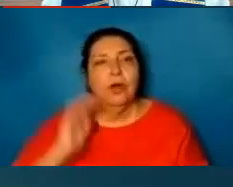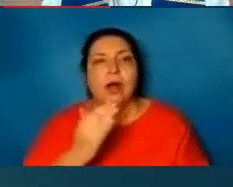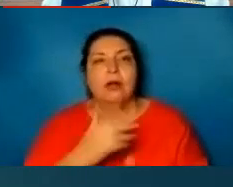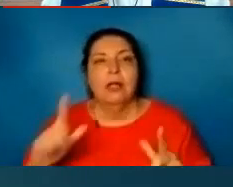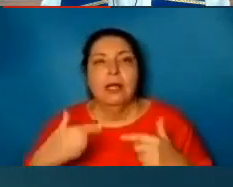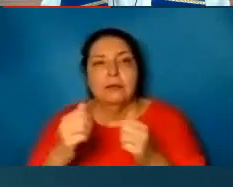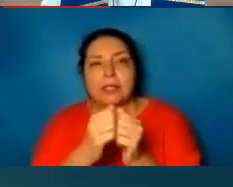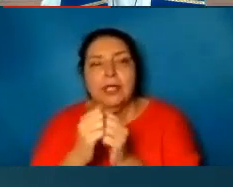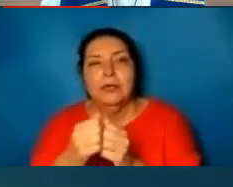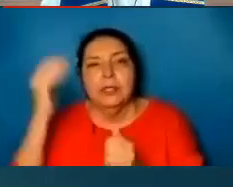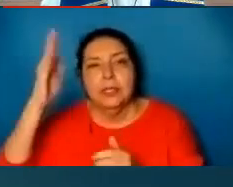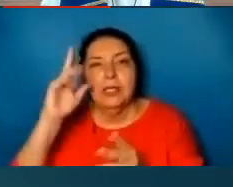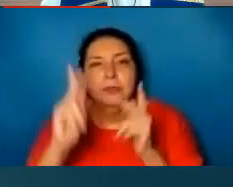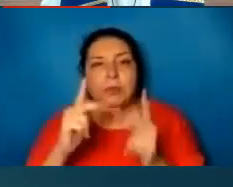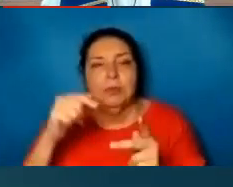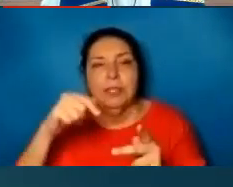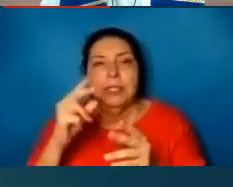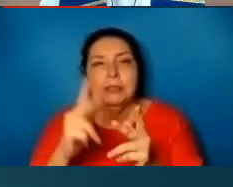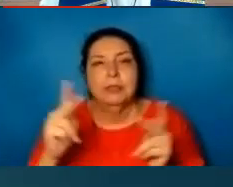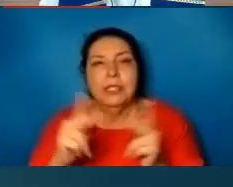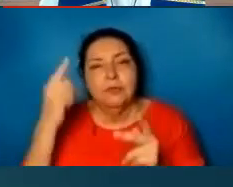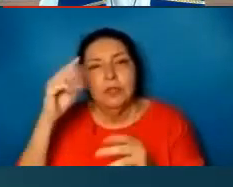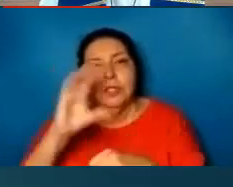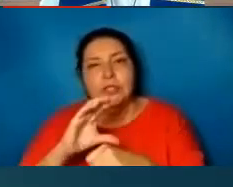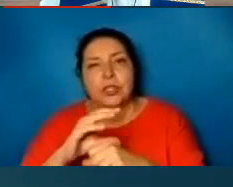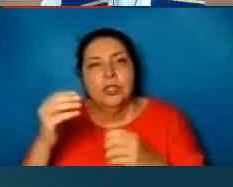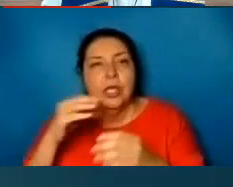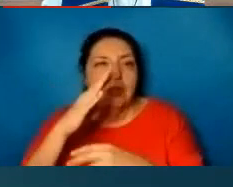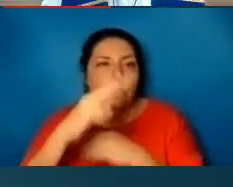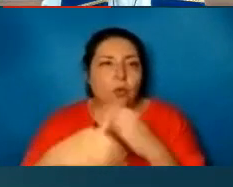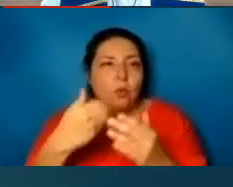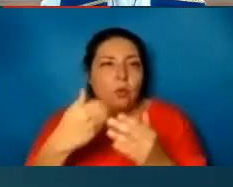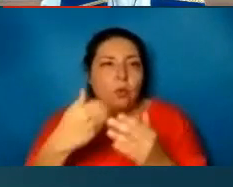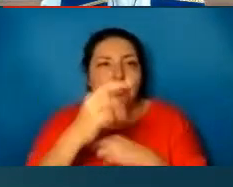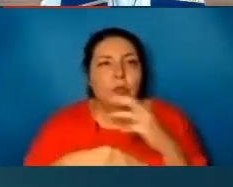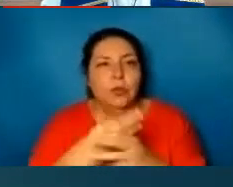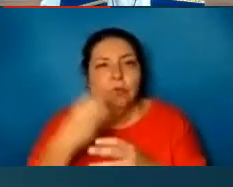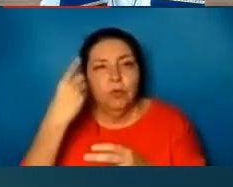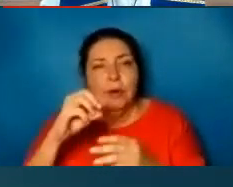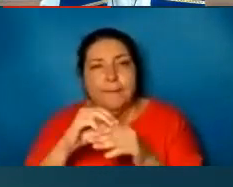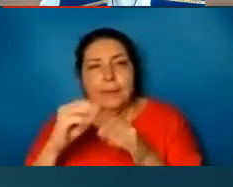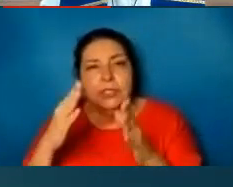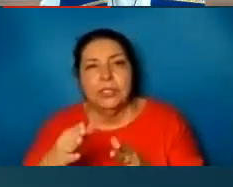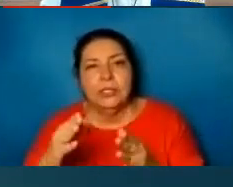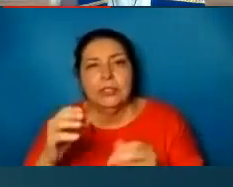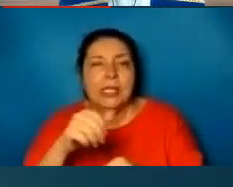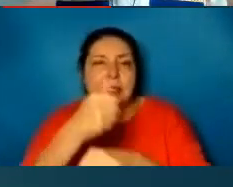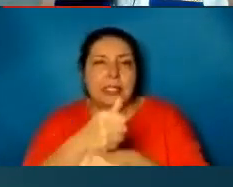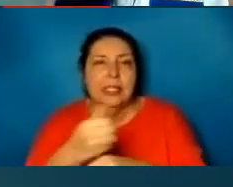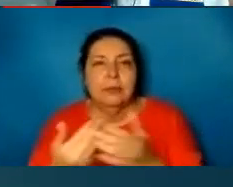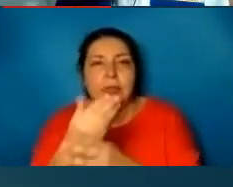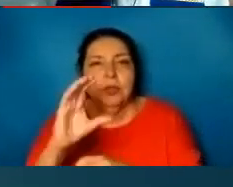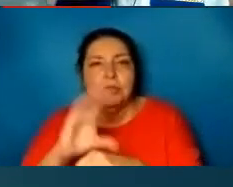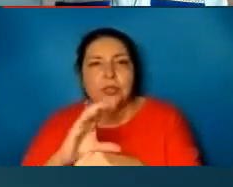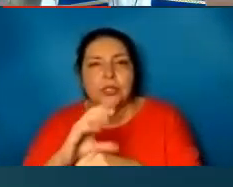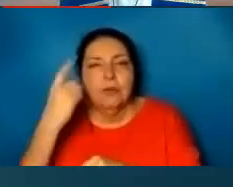together as God's people in this place. For the church throughout the world. For missionaries planting new churches. And for our